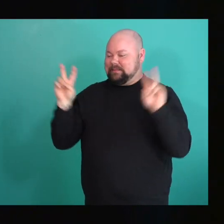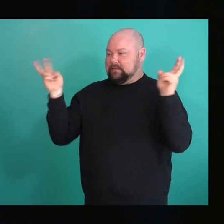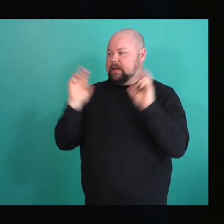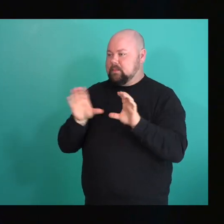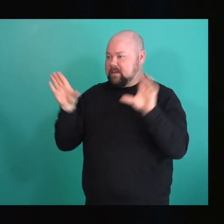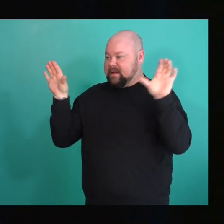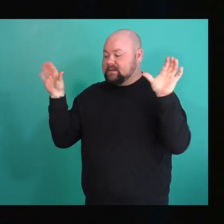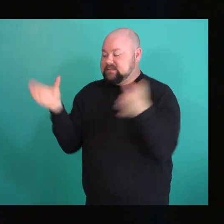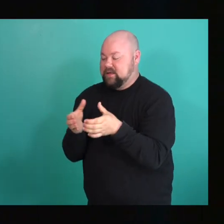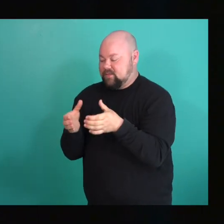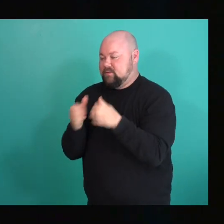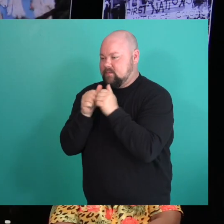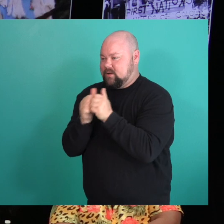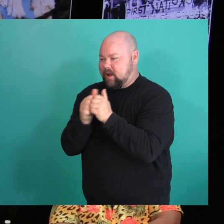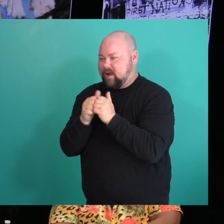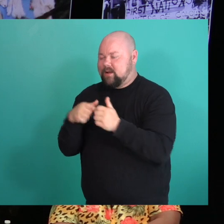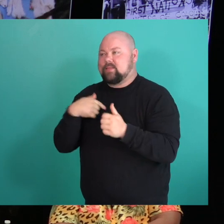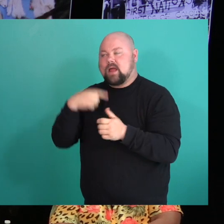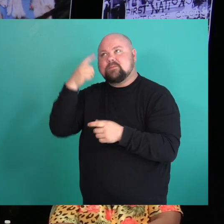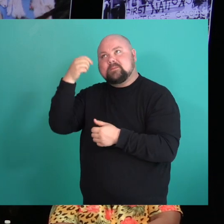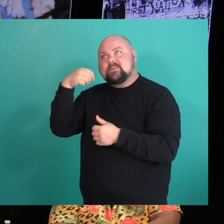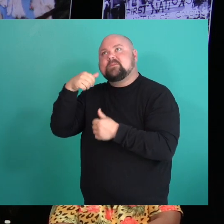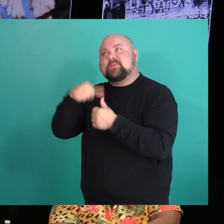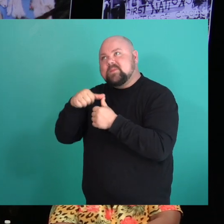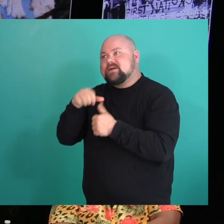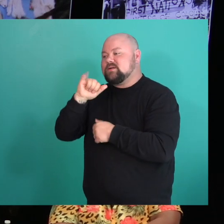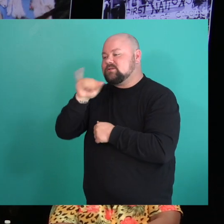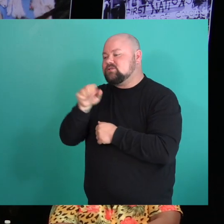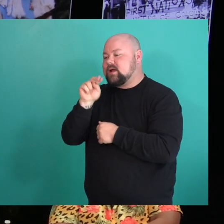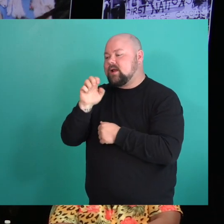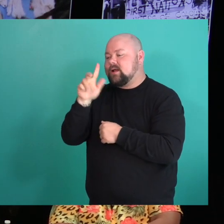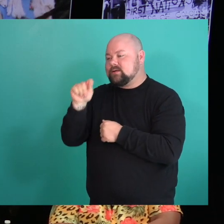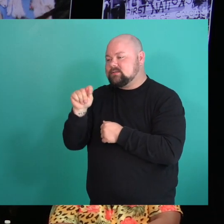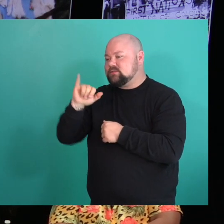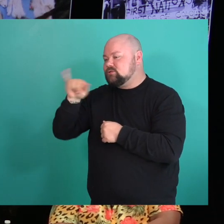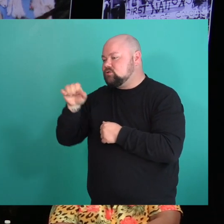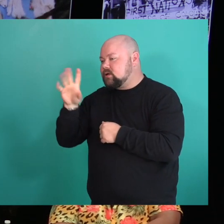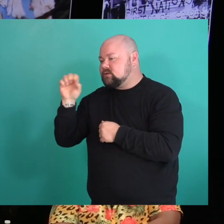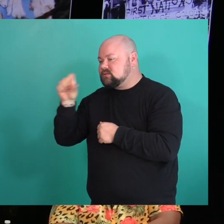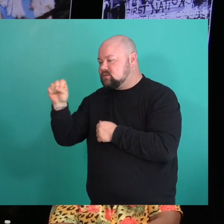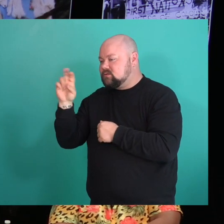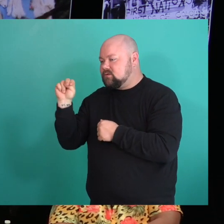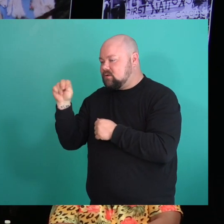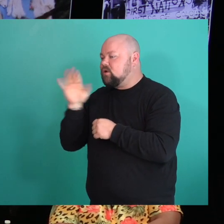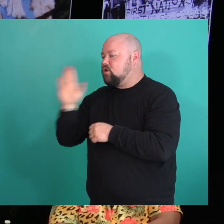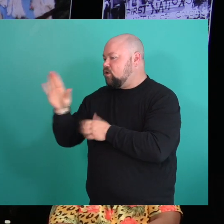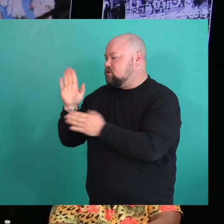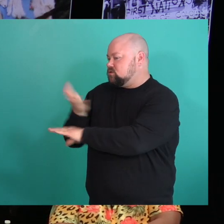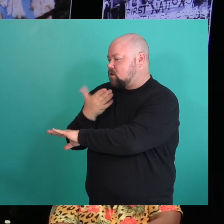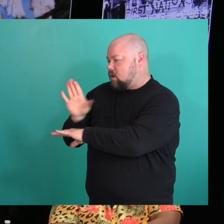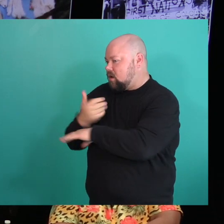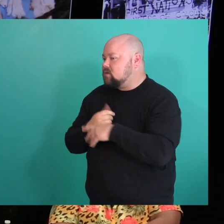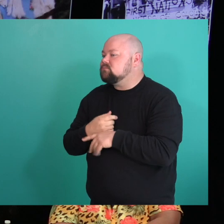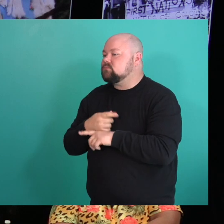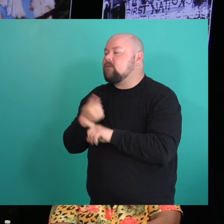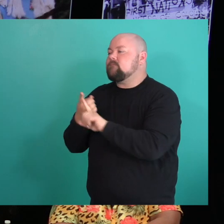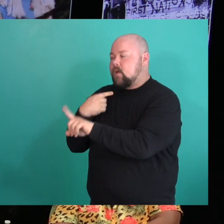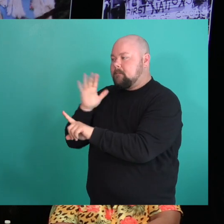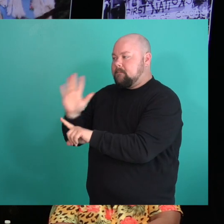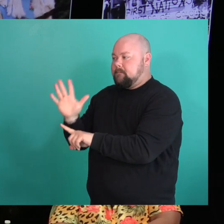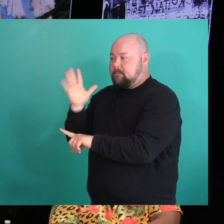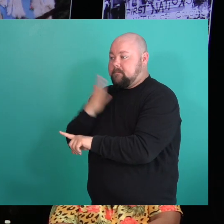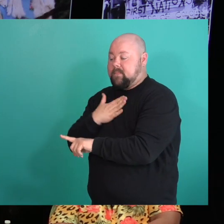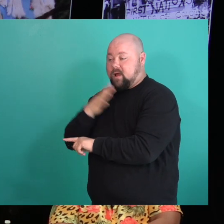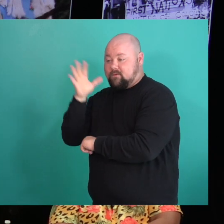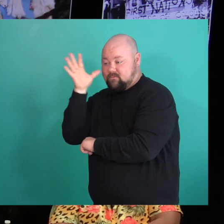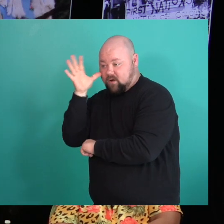And she's like my favorite artist of all time. Like, that's my dream is to DJ for her. And she's from the same city as my father, Gary, Indiana. So,